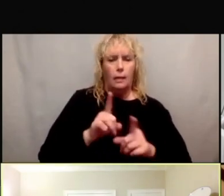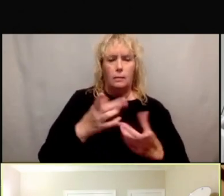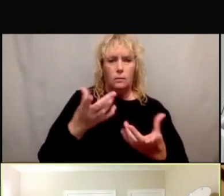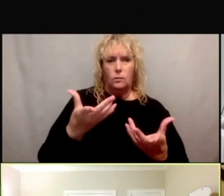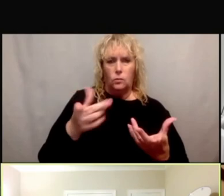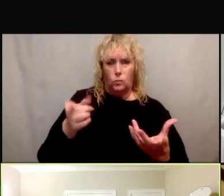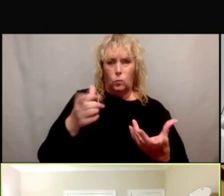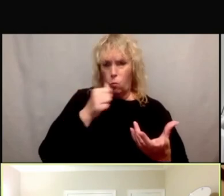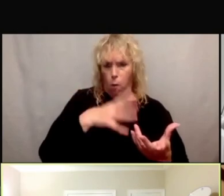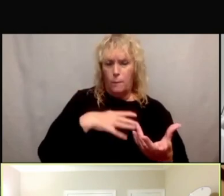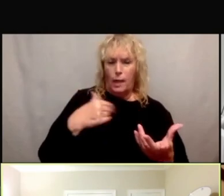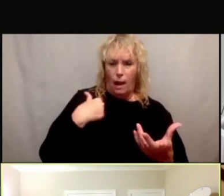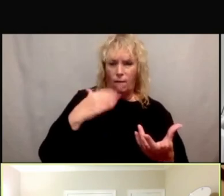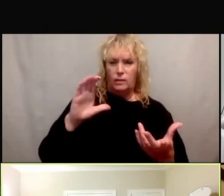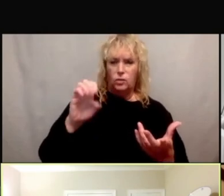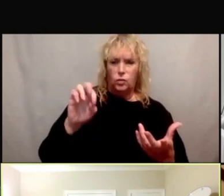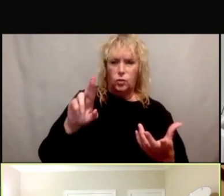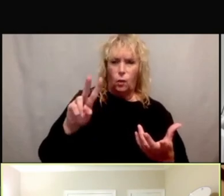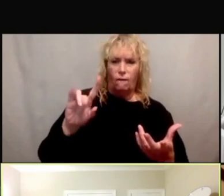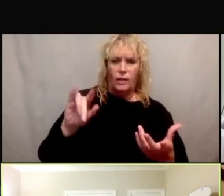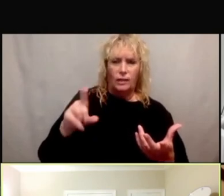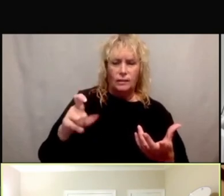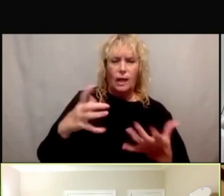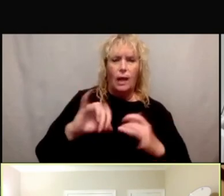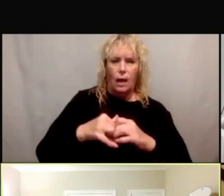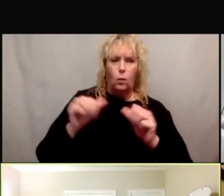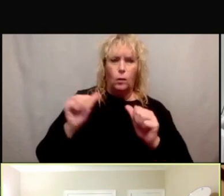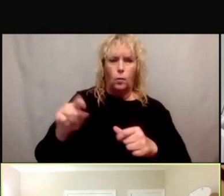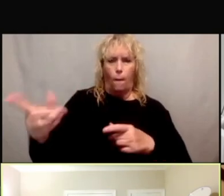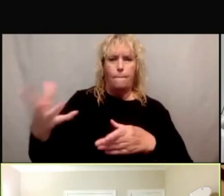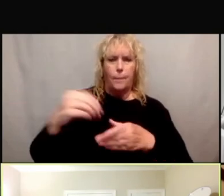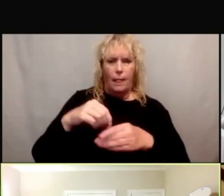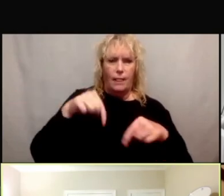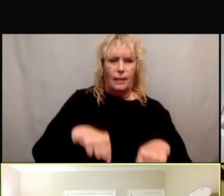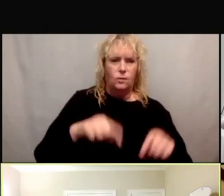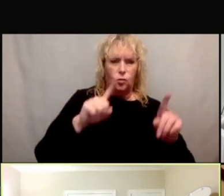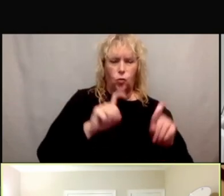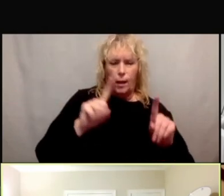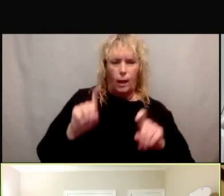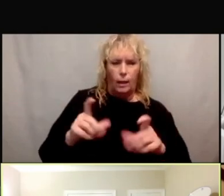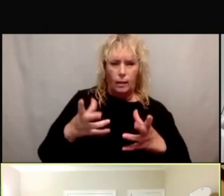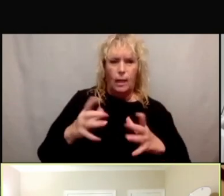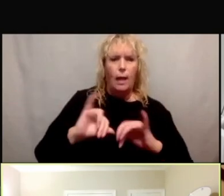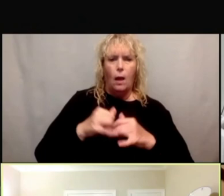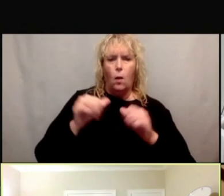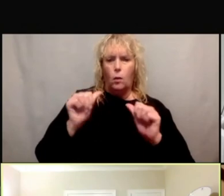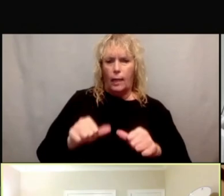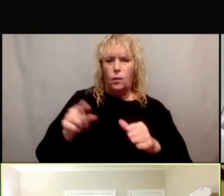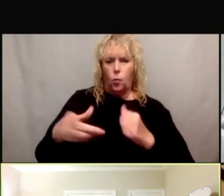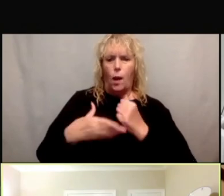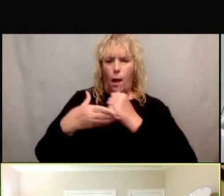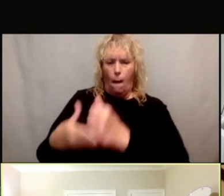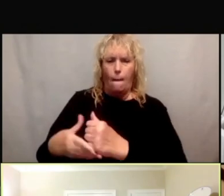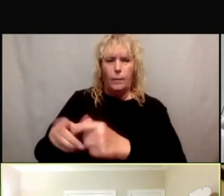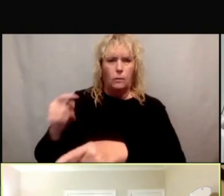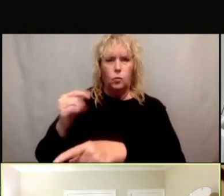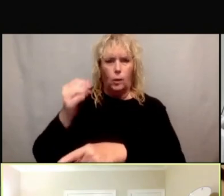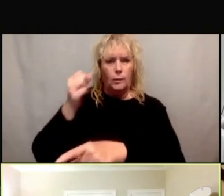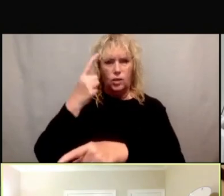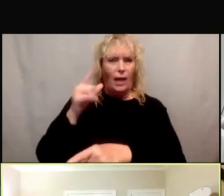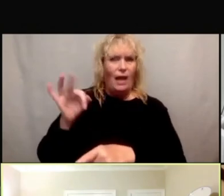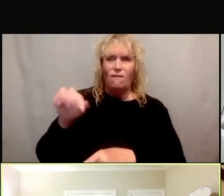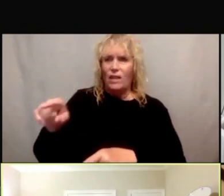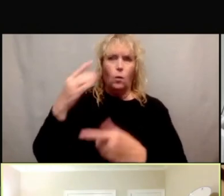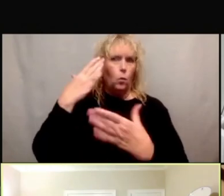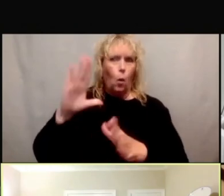How would you to participate in this trial? How would you help people understand that if they didn't know what that